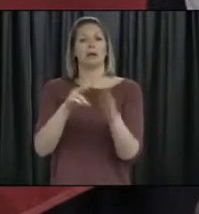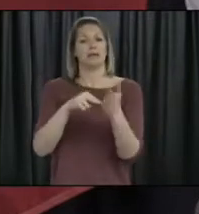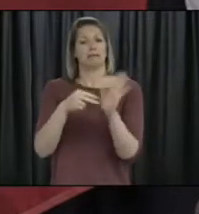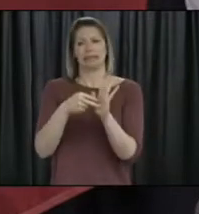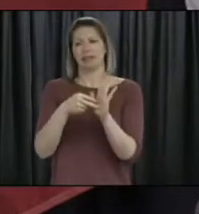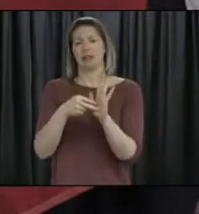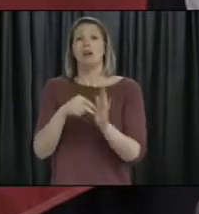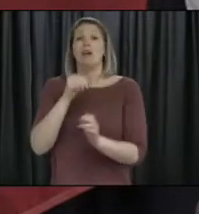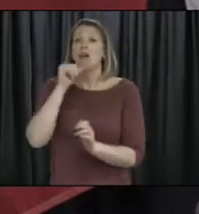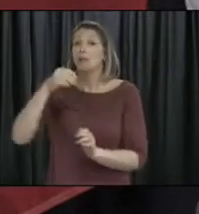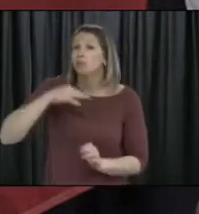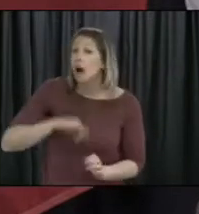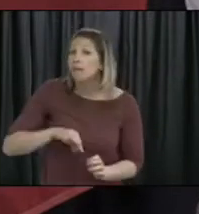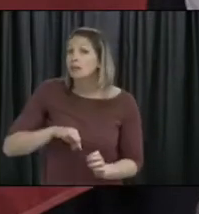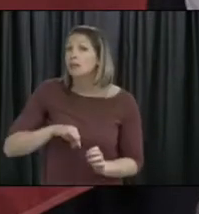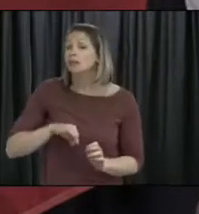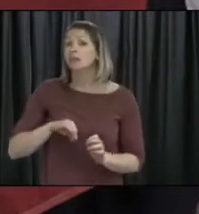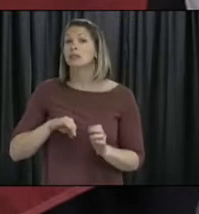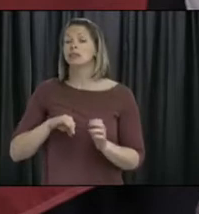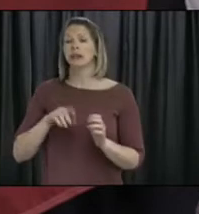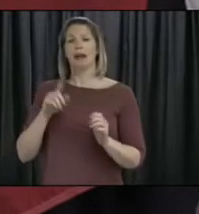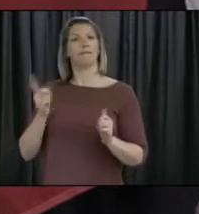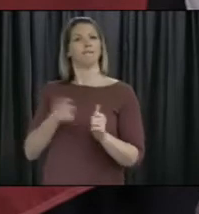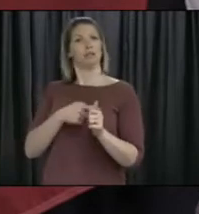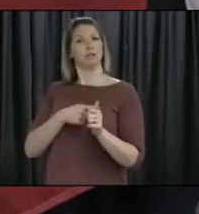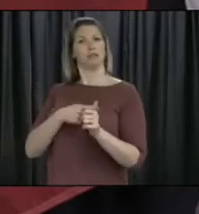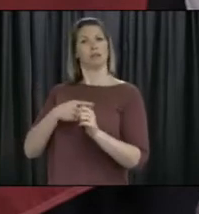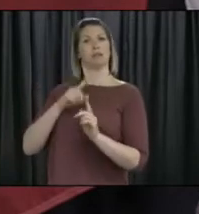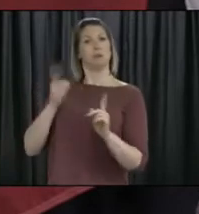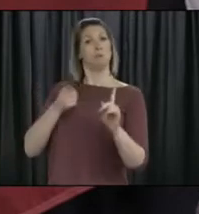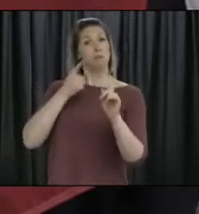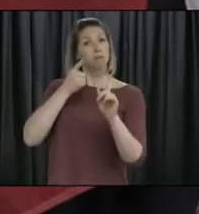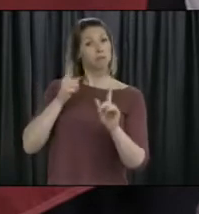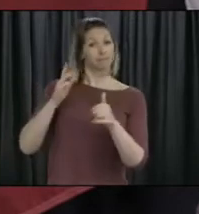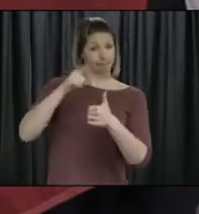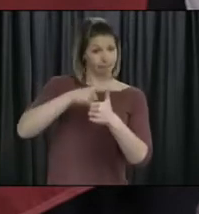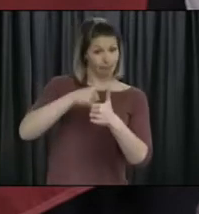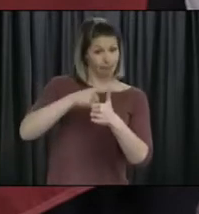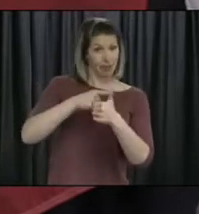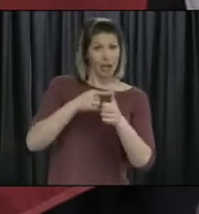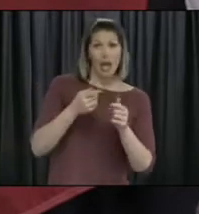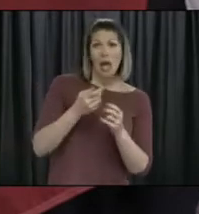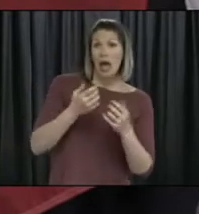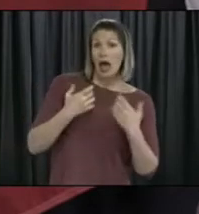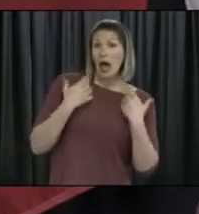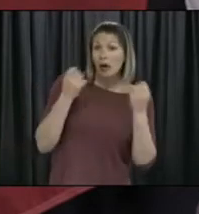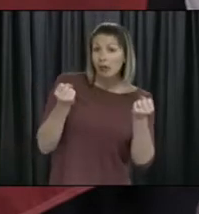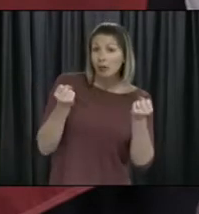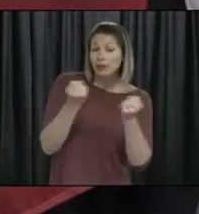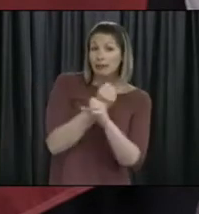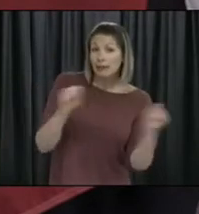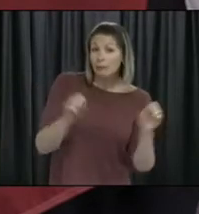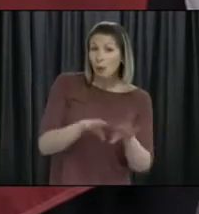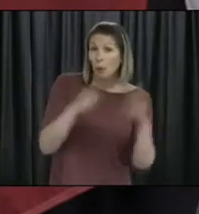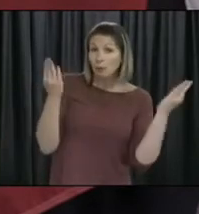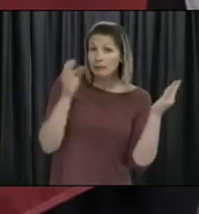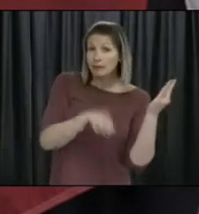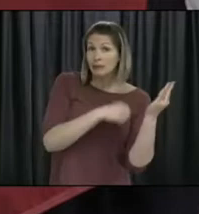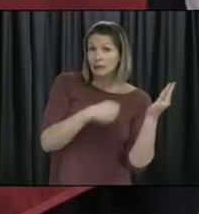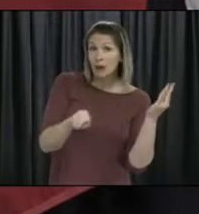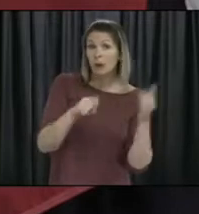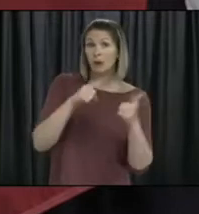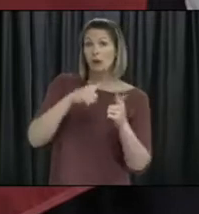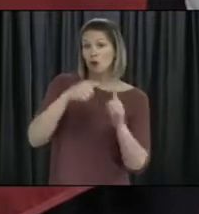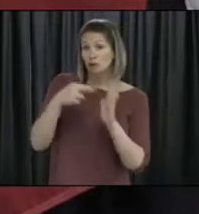understand what the impact that would have on public health and can they effectively provide that service on the public health measures that have been put in